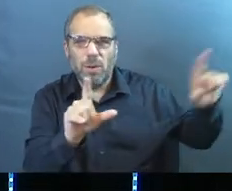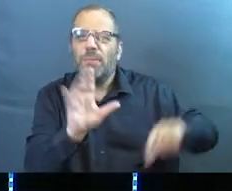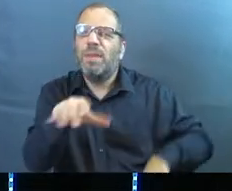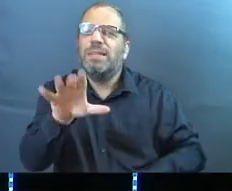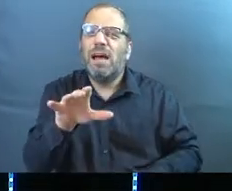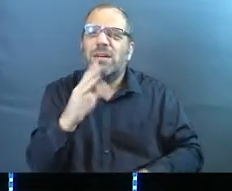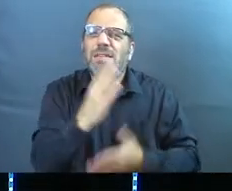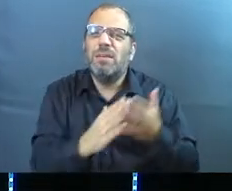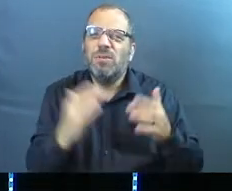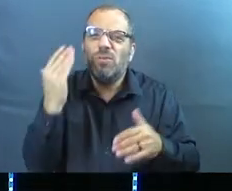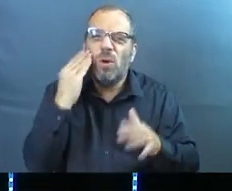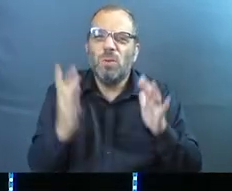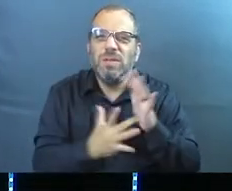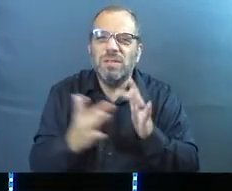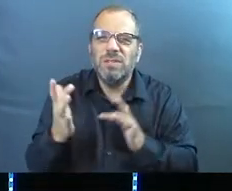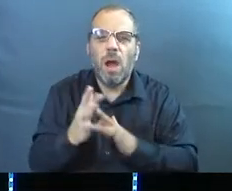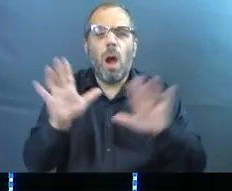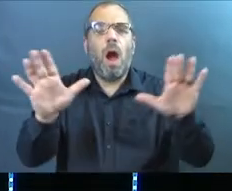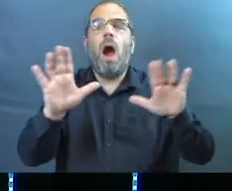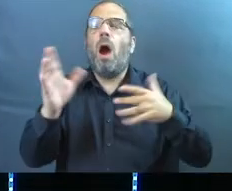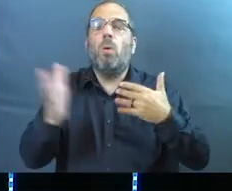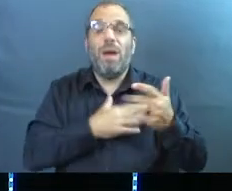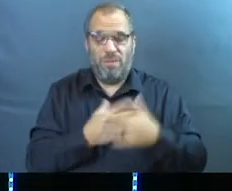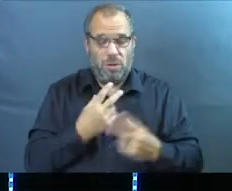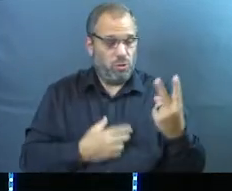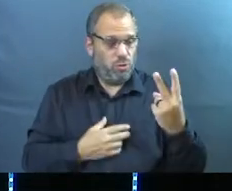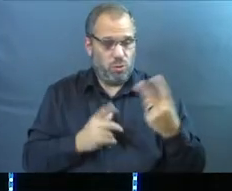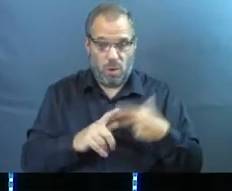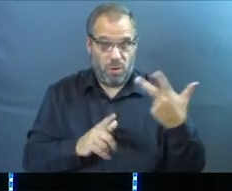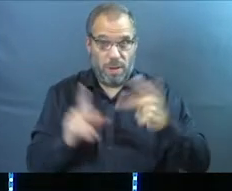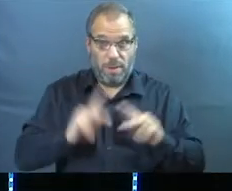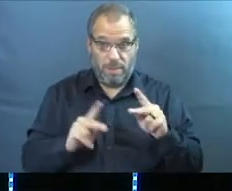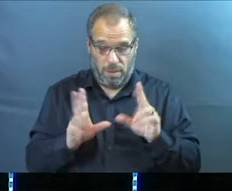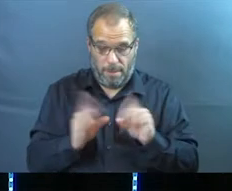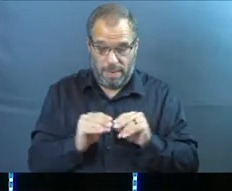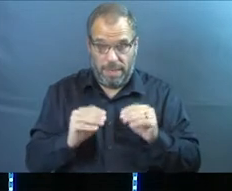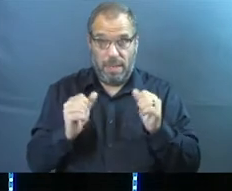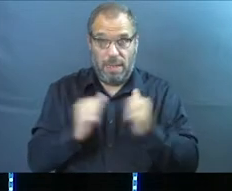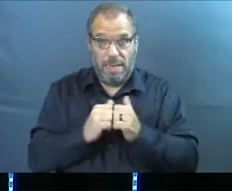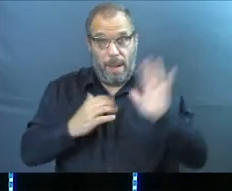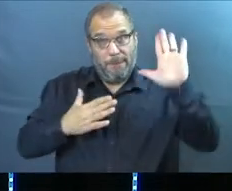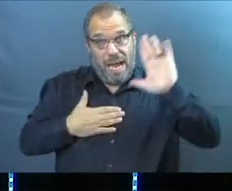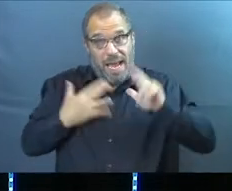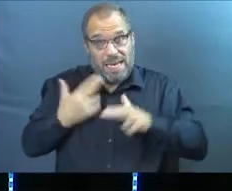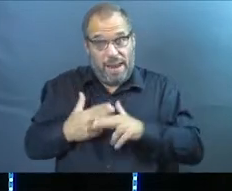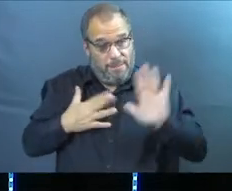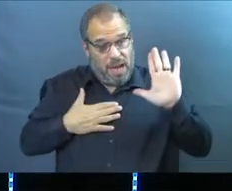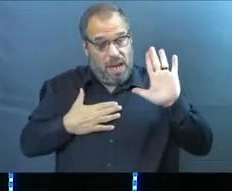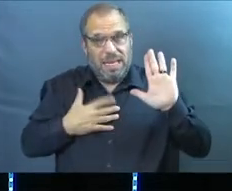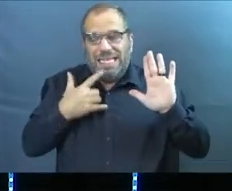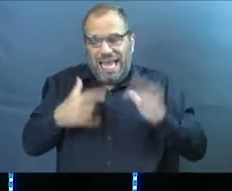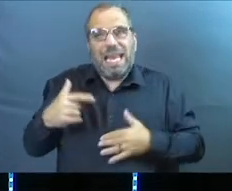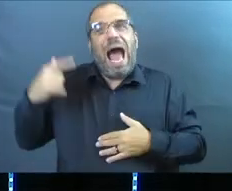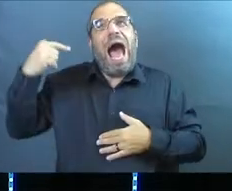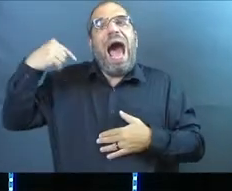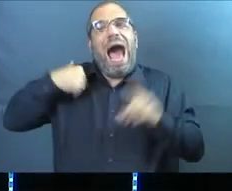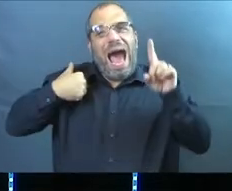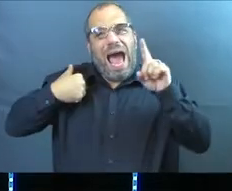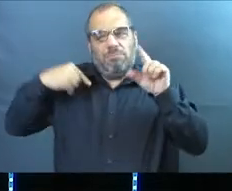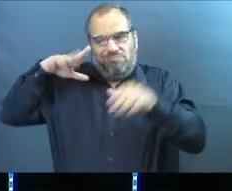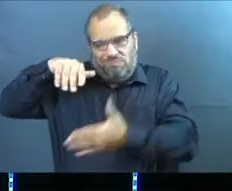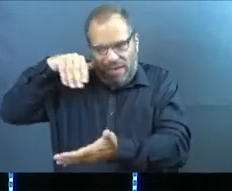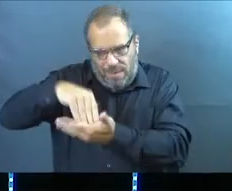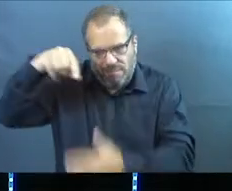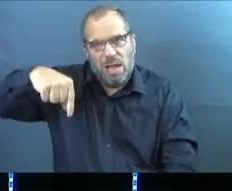there's a moment and some of you guys know it where Jesus says, and wherever two or three are gathered in my name, he says, there am I in